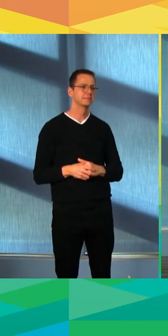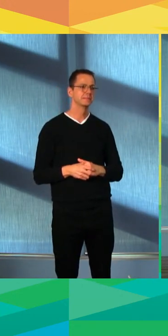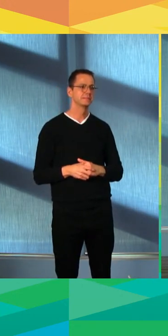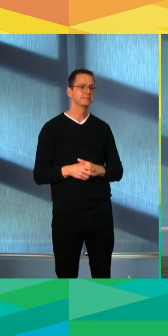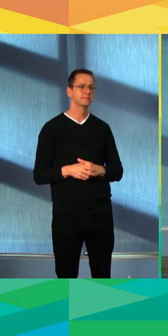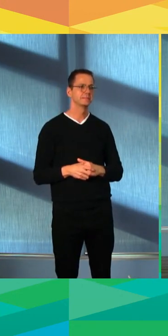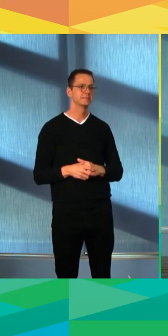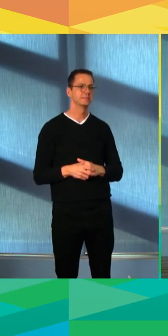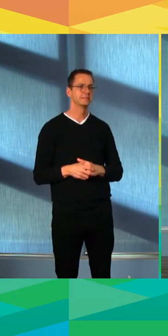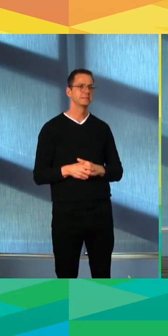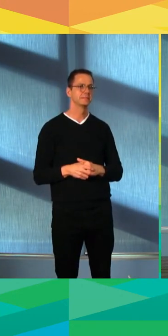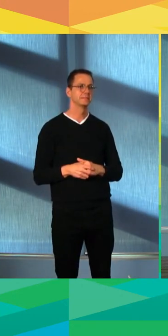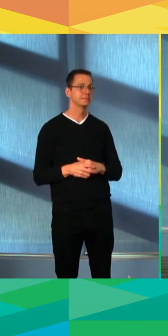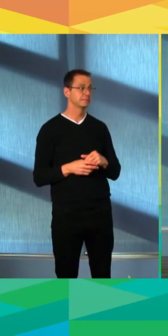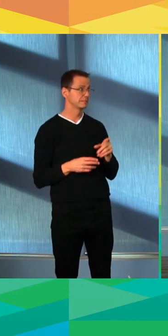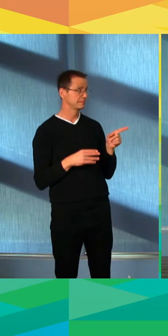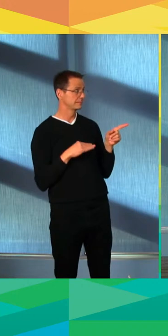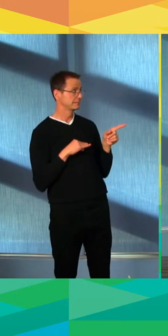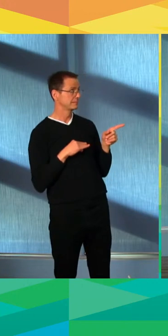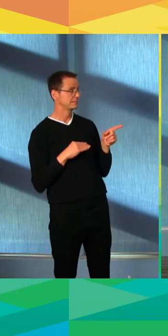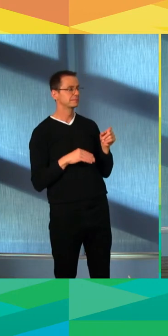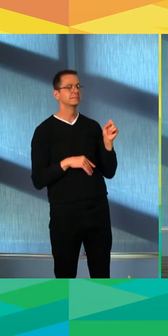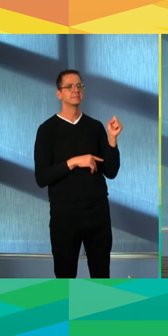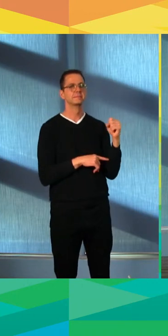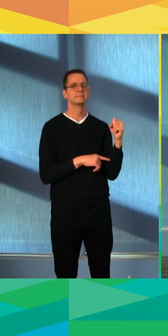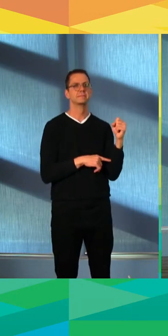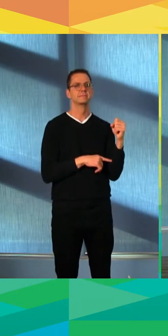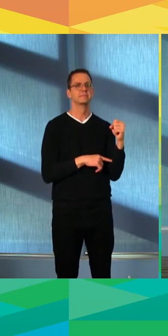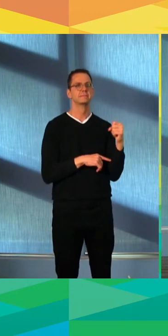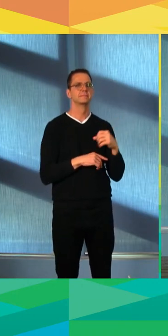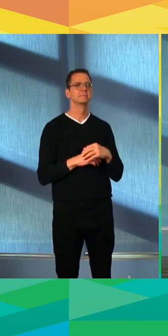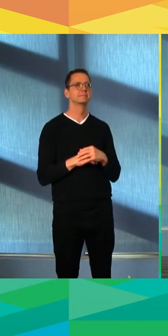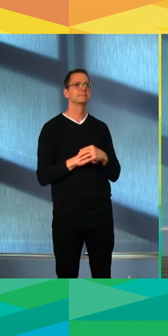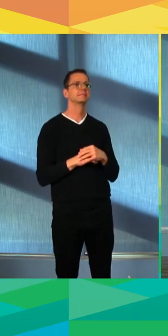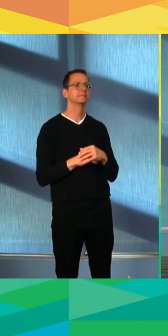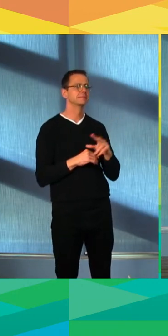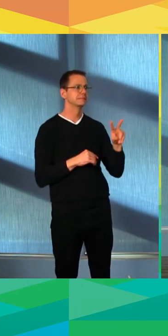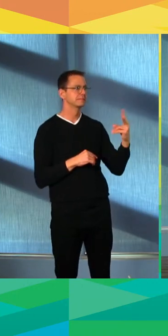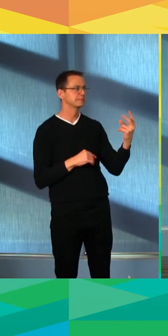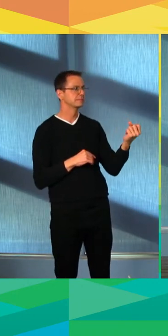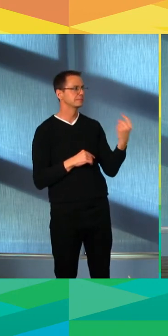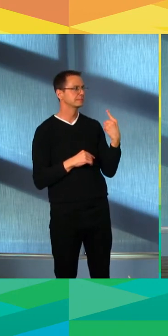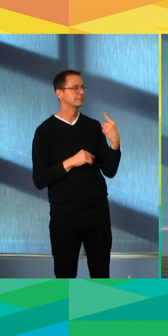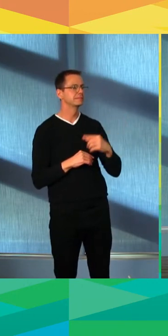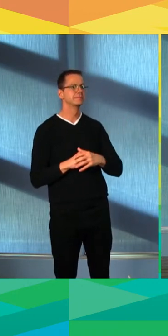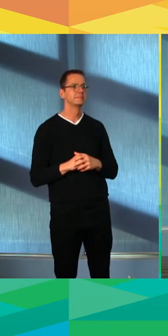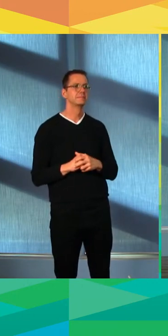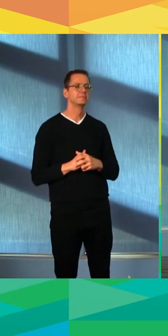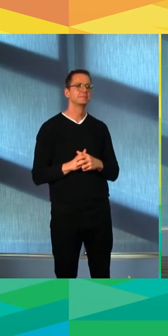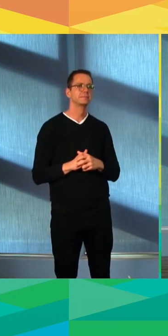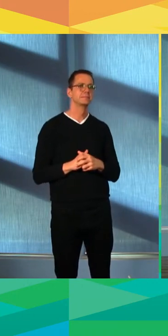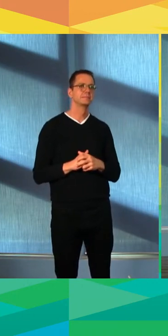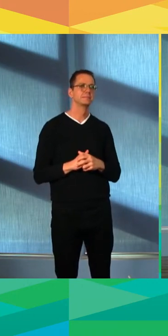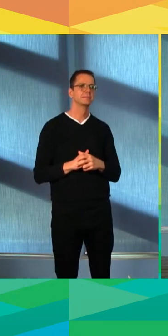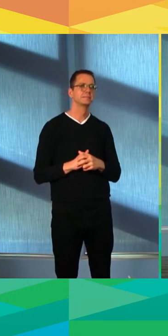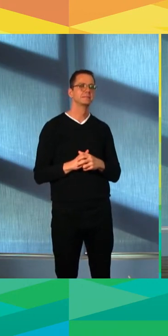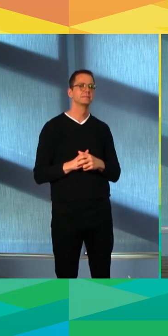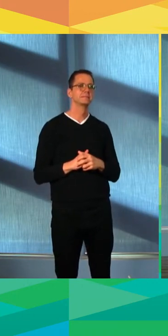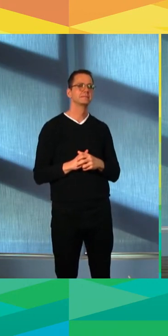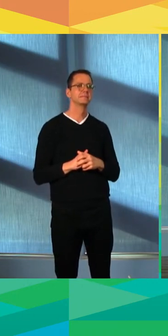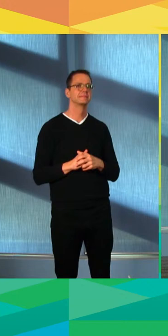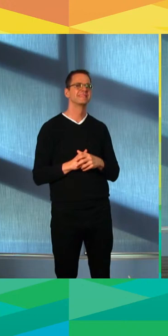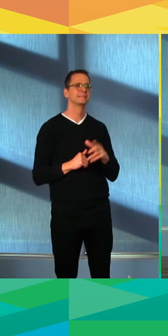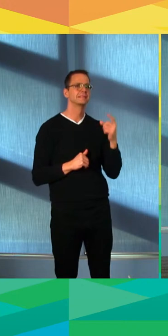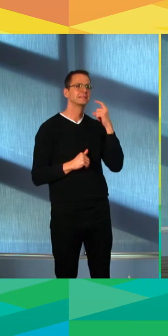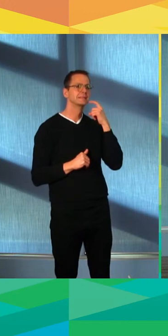No, I have a follow-up. Thanks. Yeah, go ahead. So you had mentioned the $1.3 million if the site were